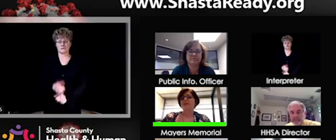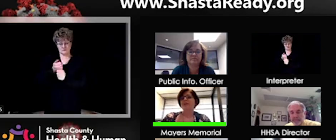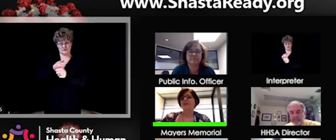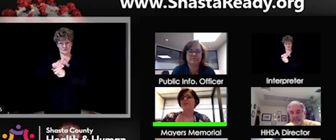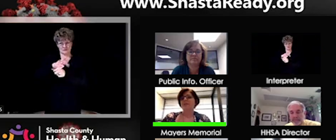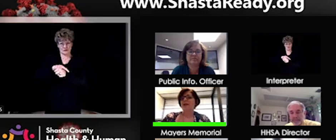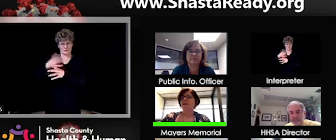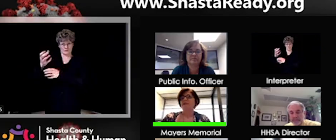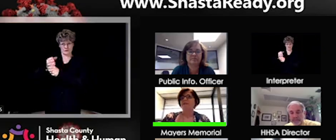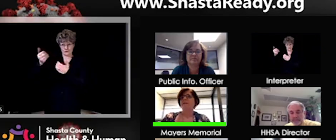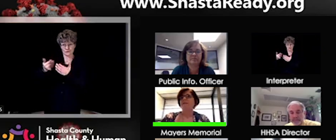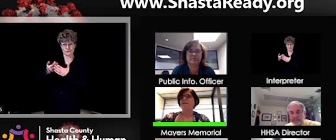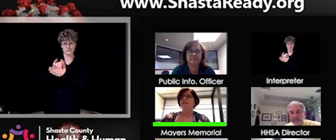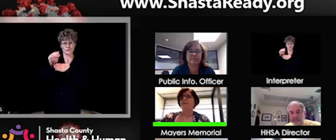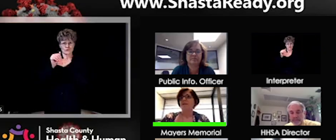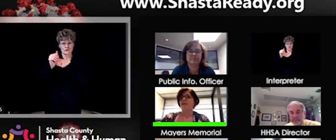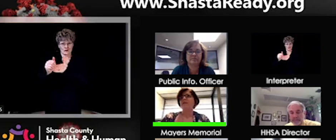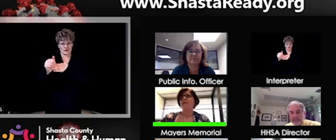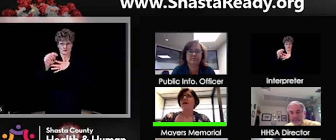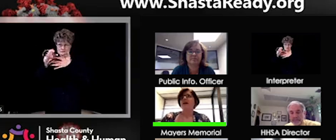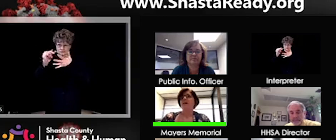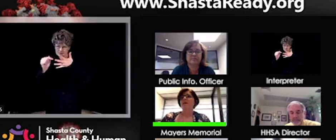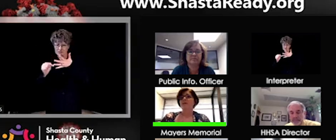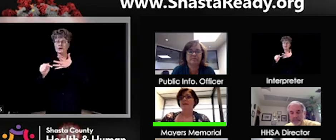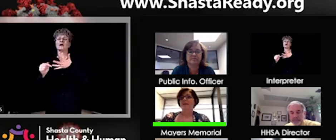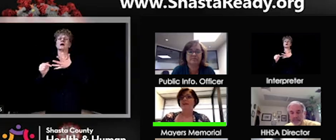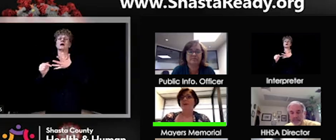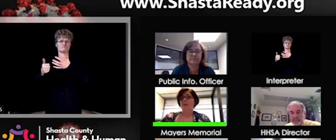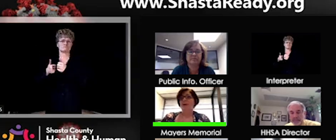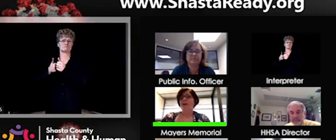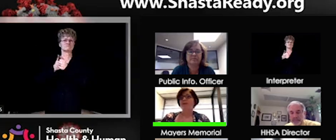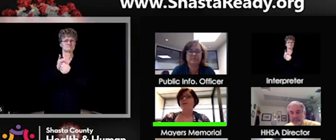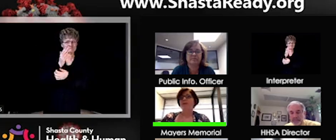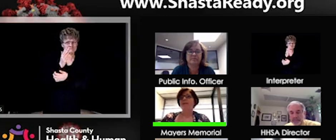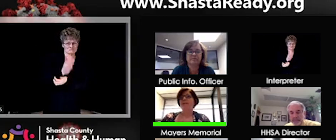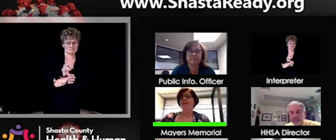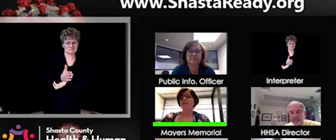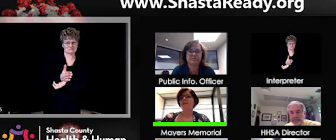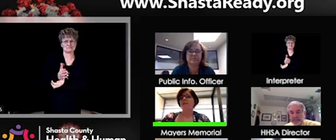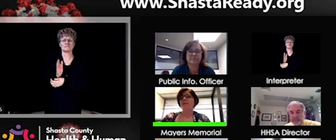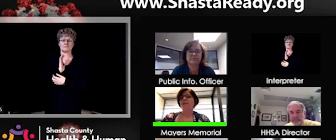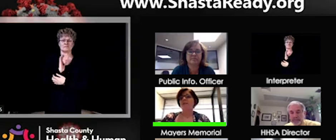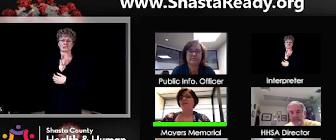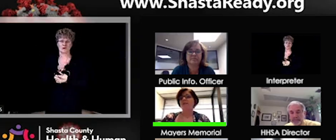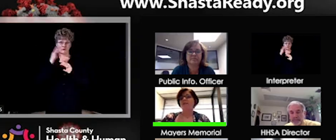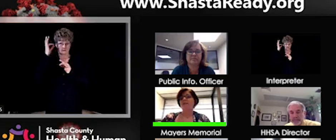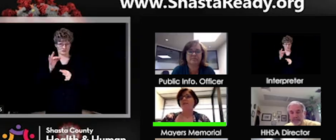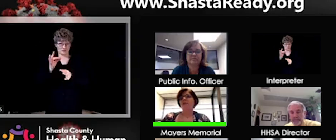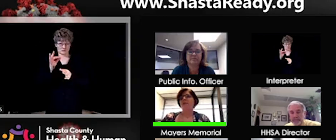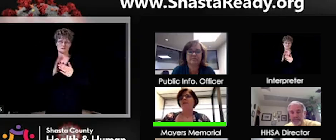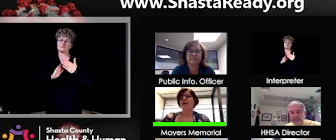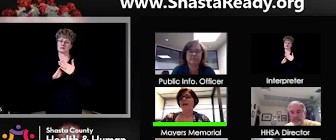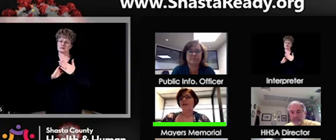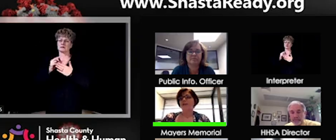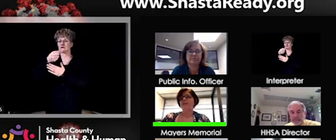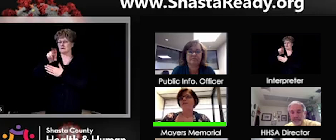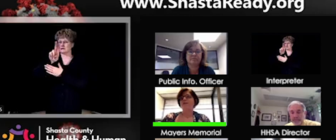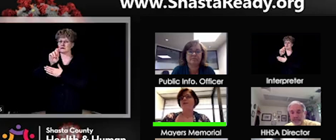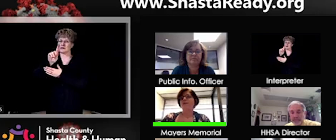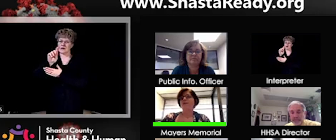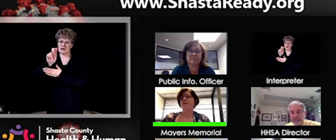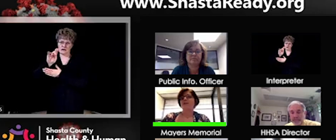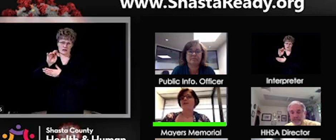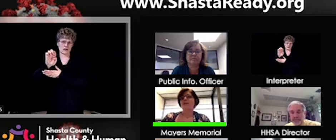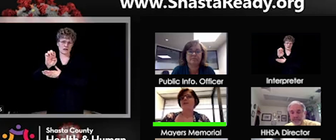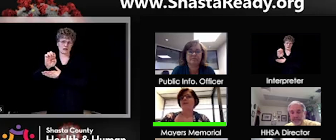and make decisions based on those. I will say that at mayor's, we did implement our no visitors prior